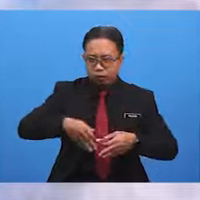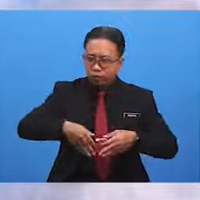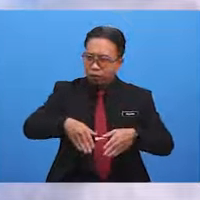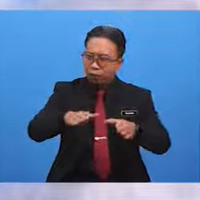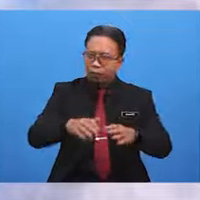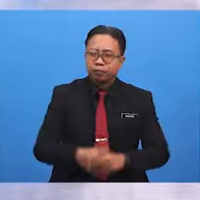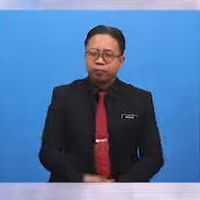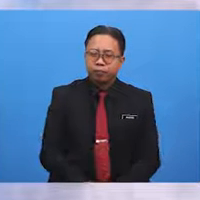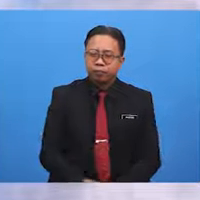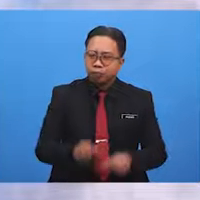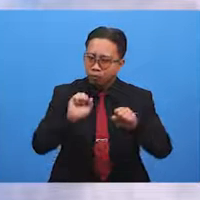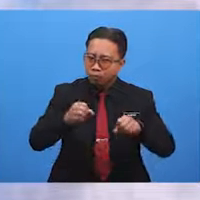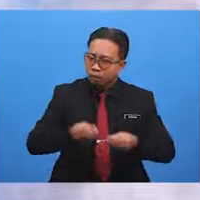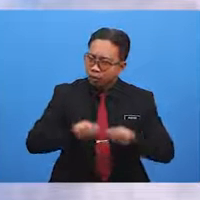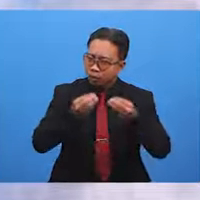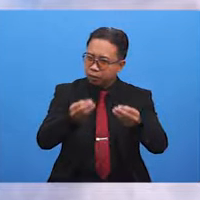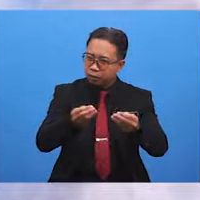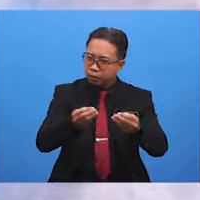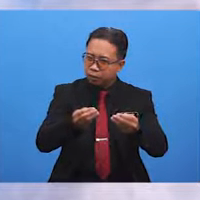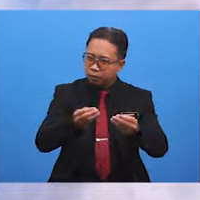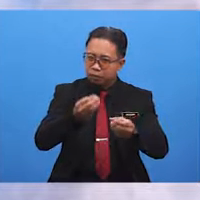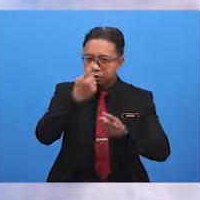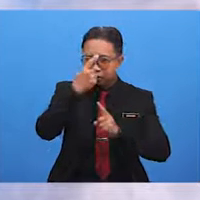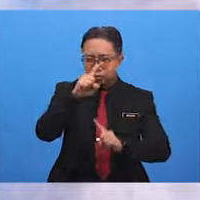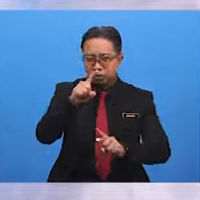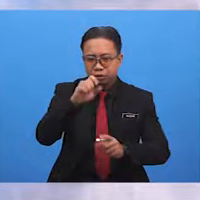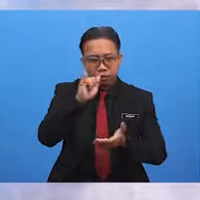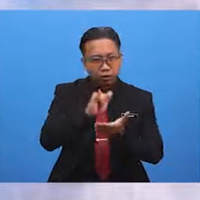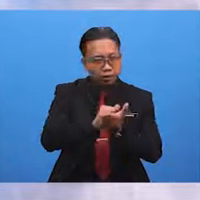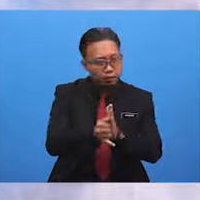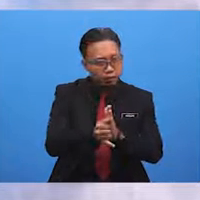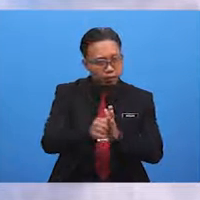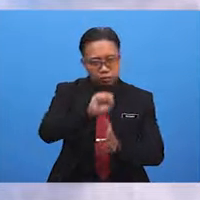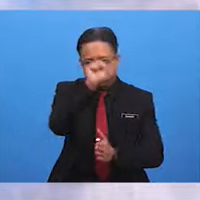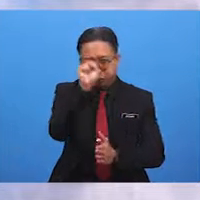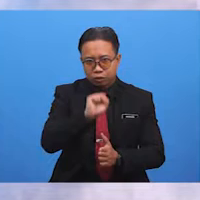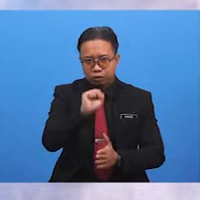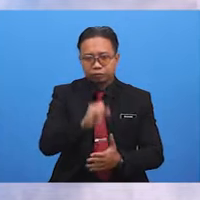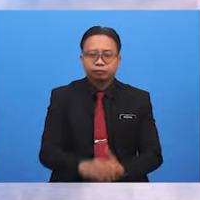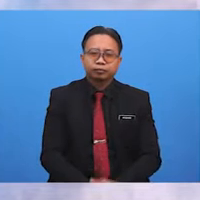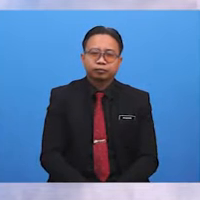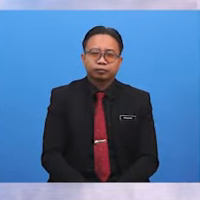Can you give possible answers for these questions? Give it a try.